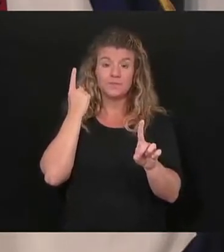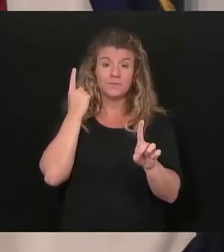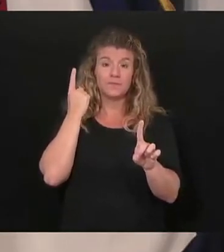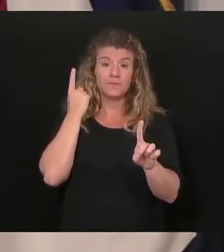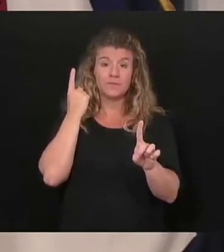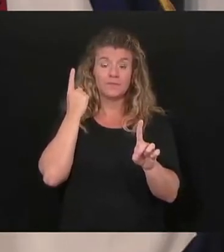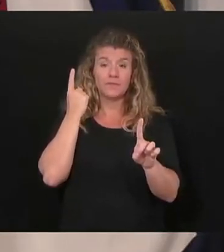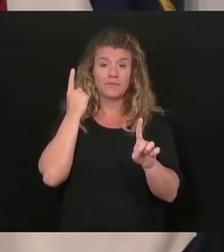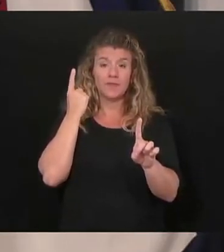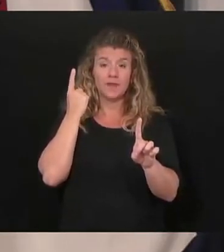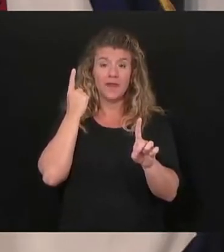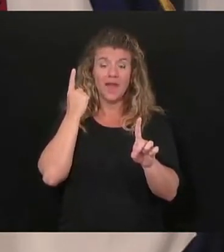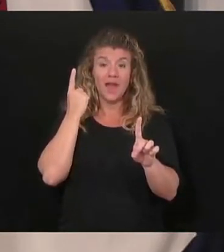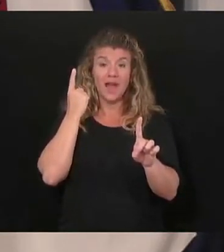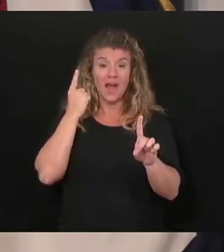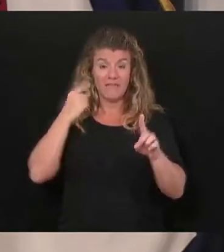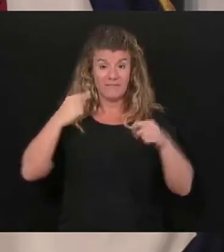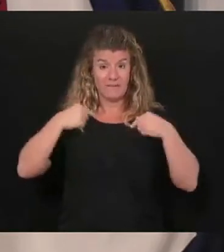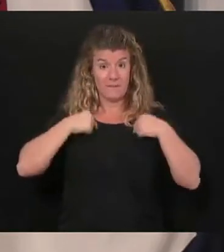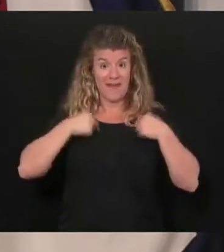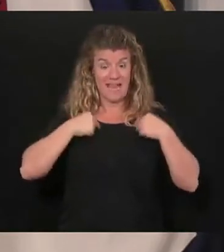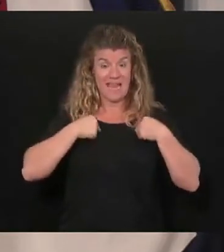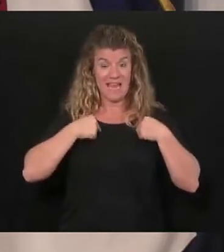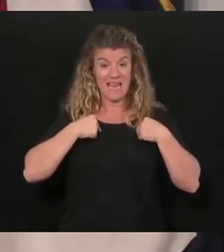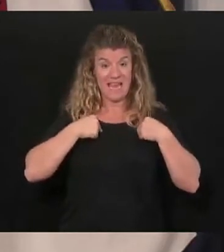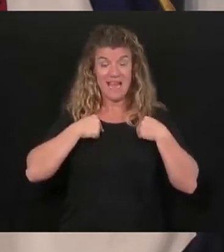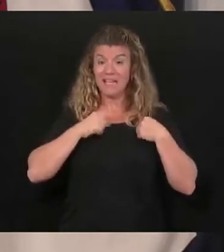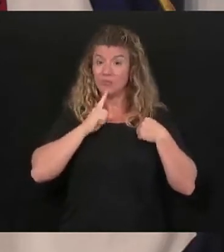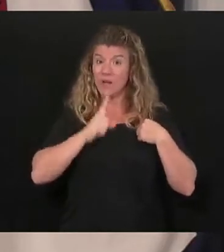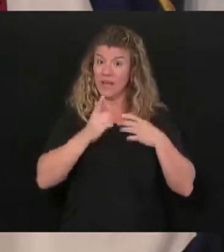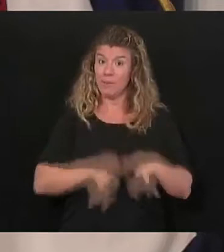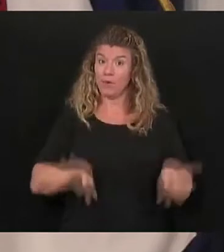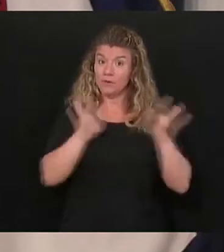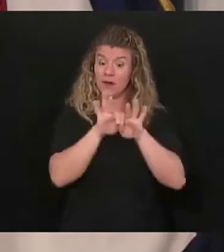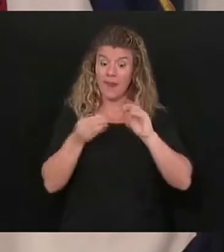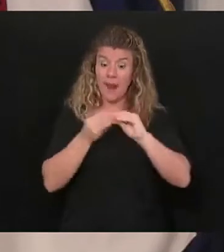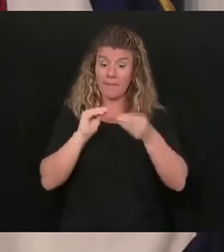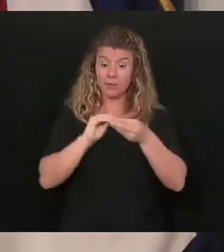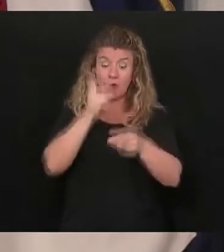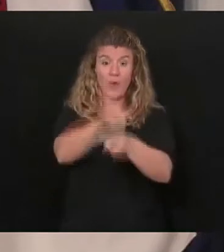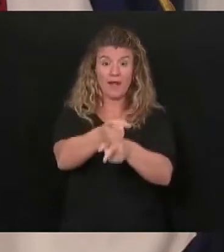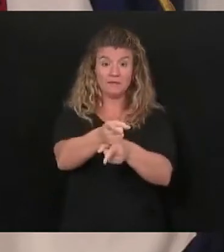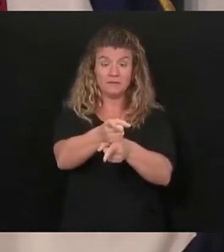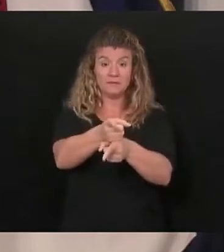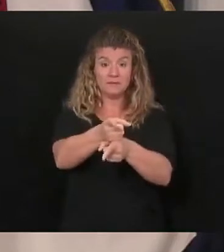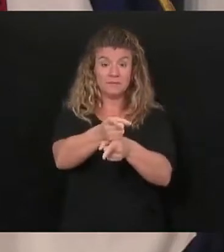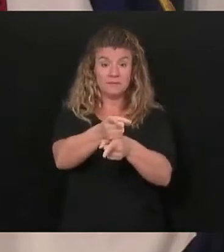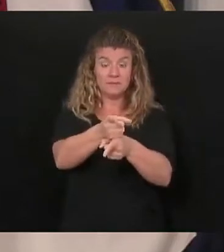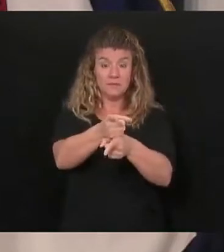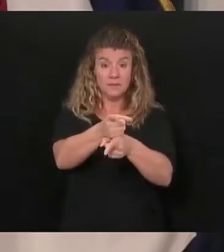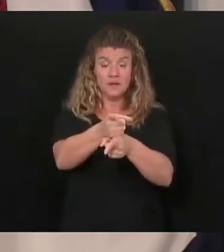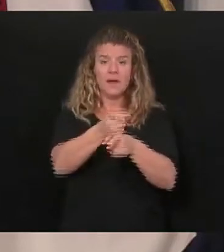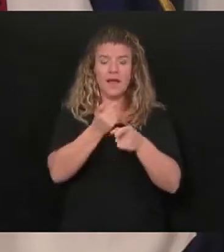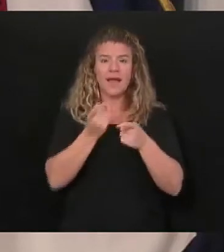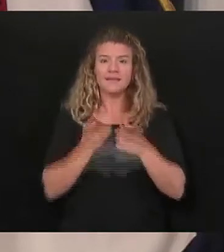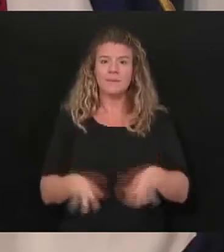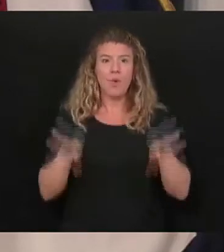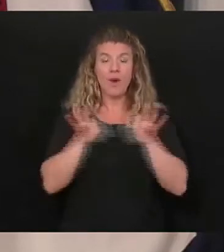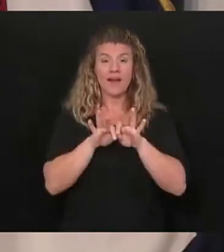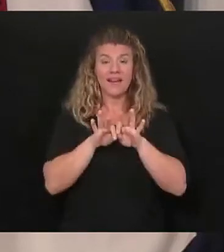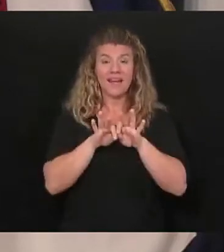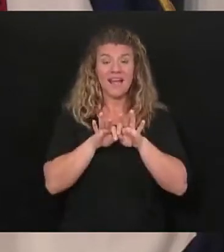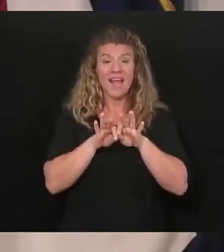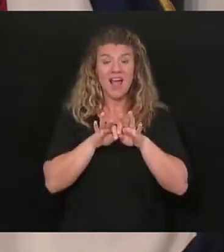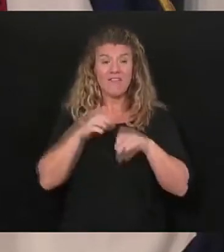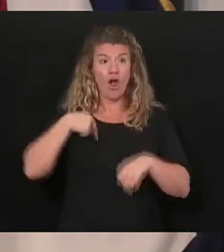It is imperative to me that our numbers be right. It is imperative to me that if we don't have a real passion for